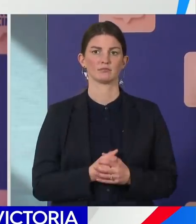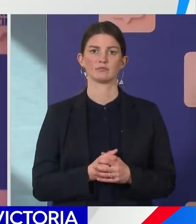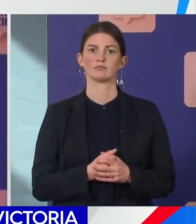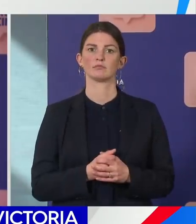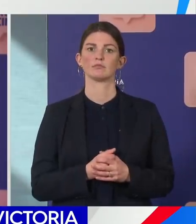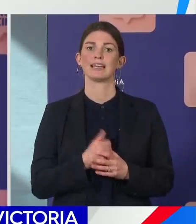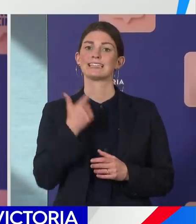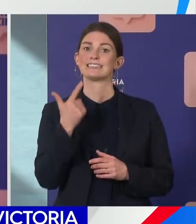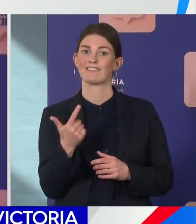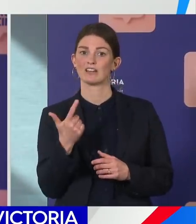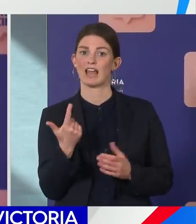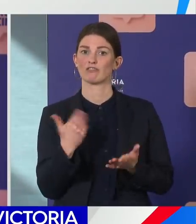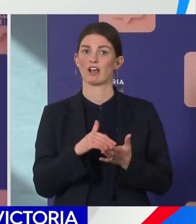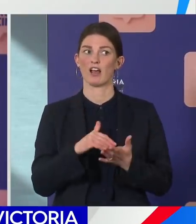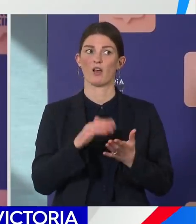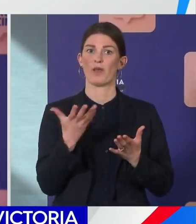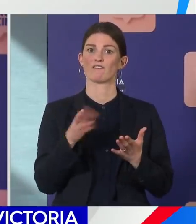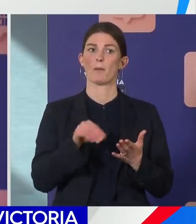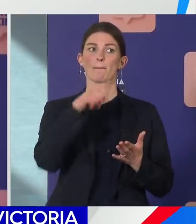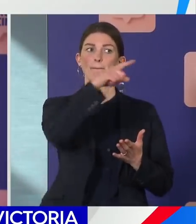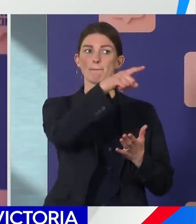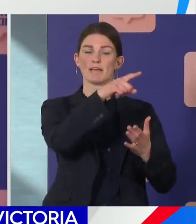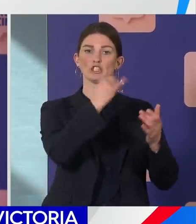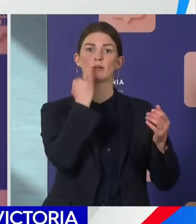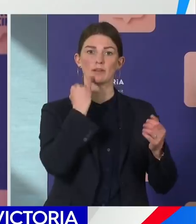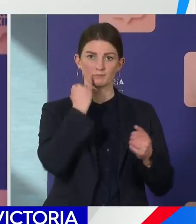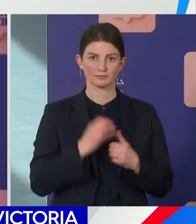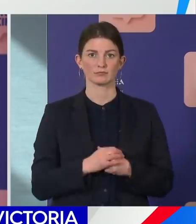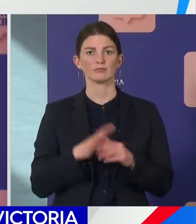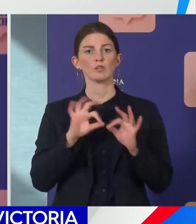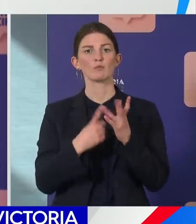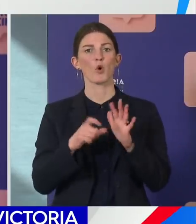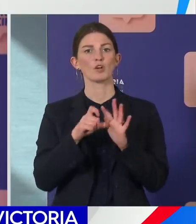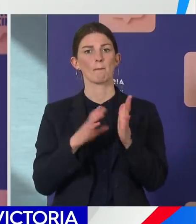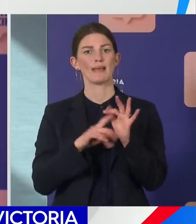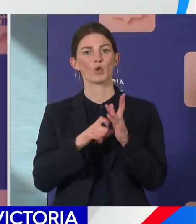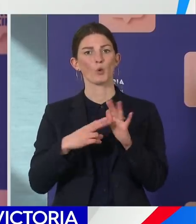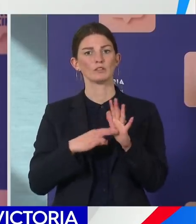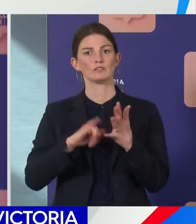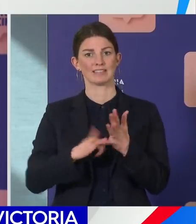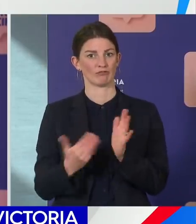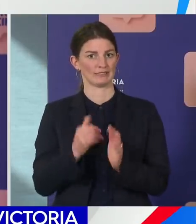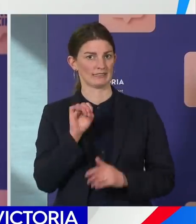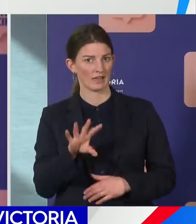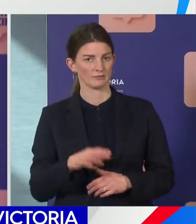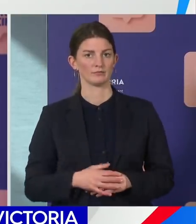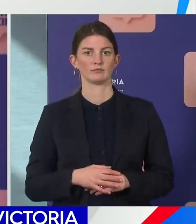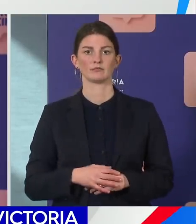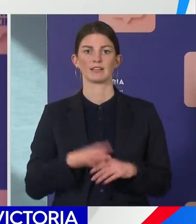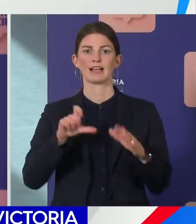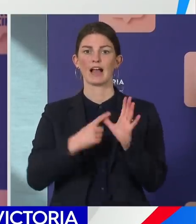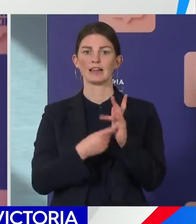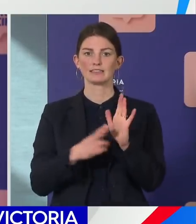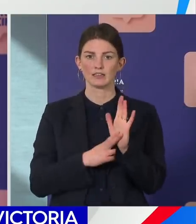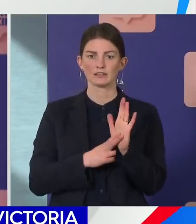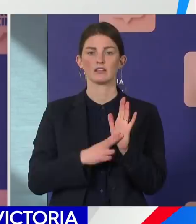with Shepparton, 10 are associated with our Broadmeadows cluster, seven in the Carlton and Brunswick